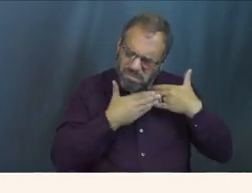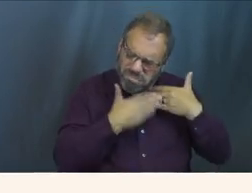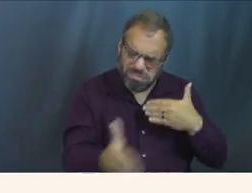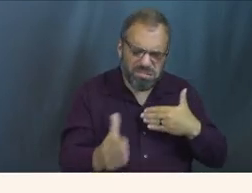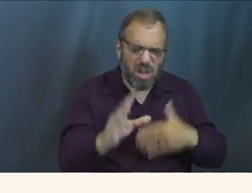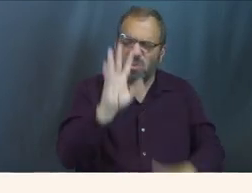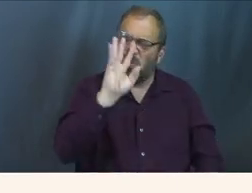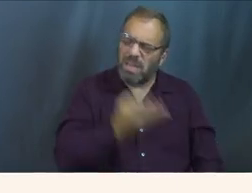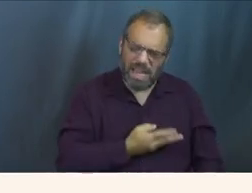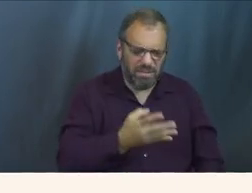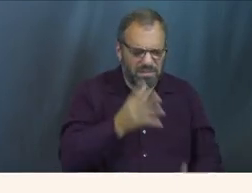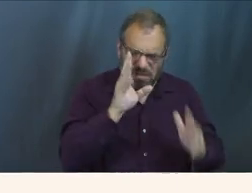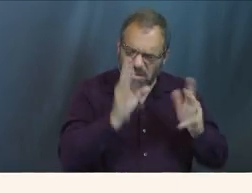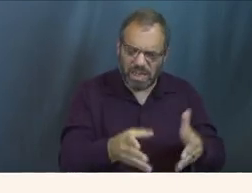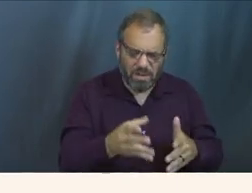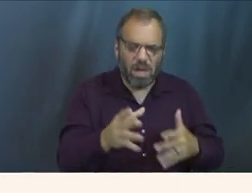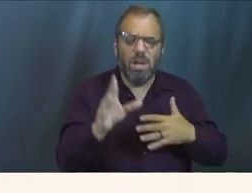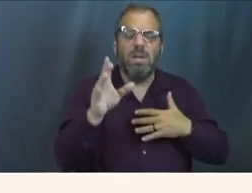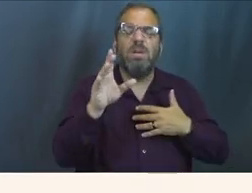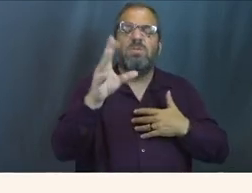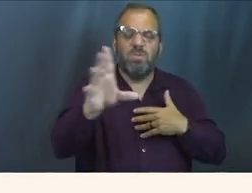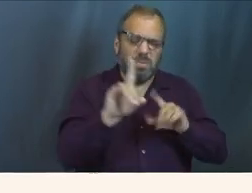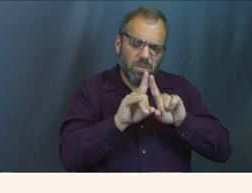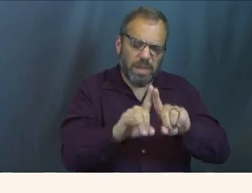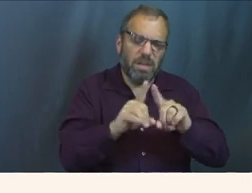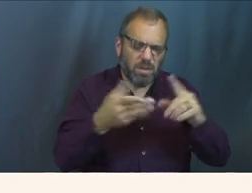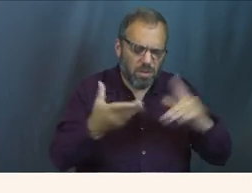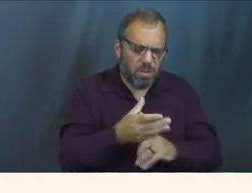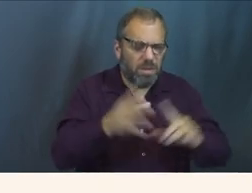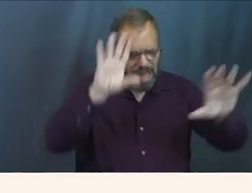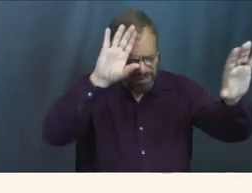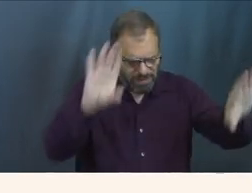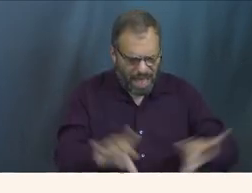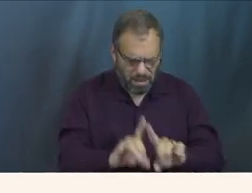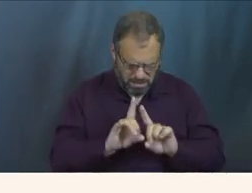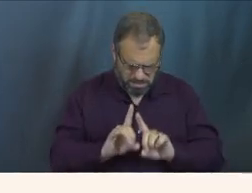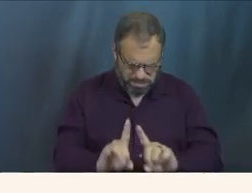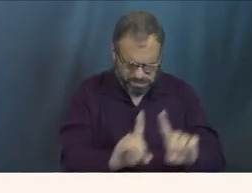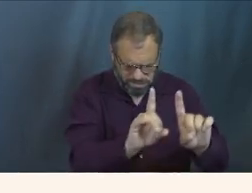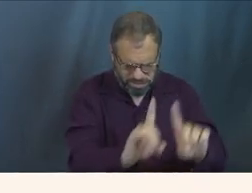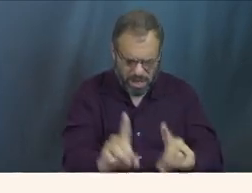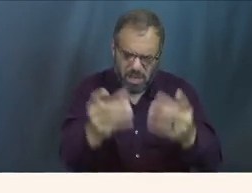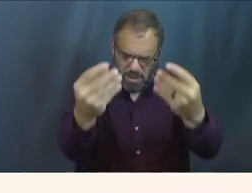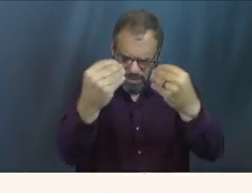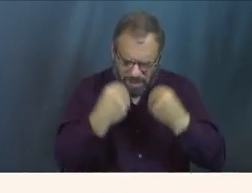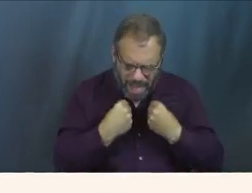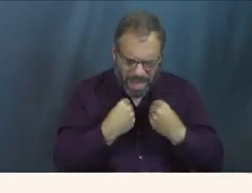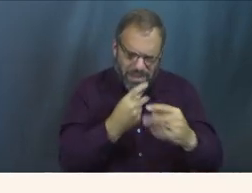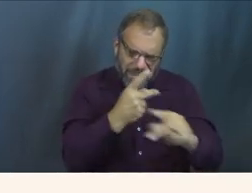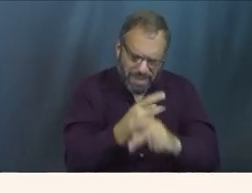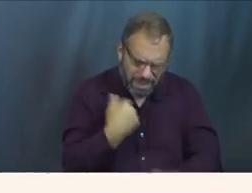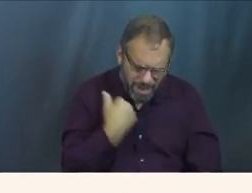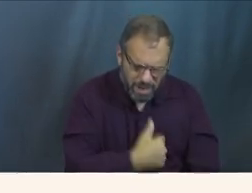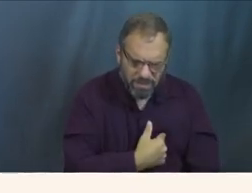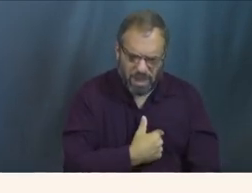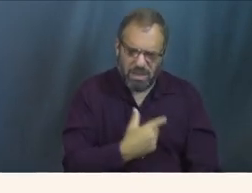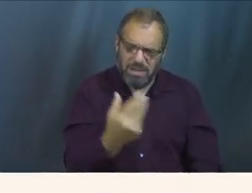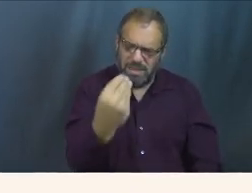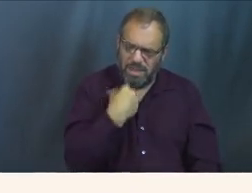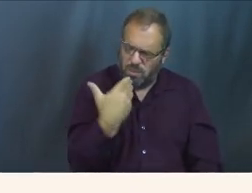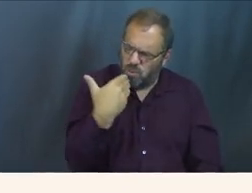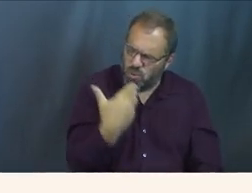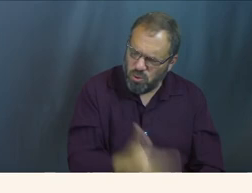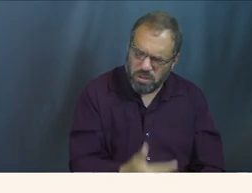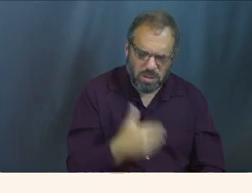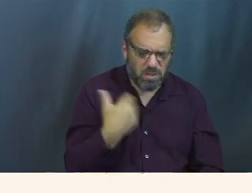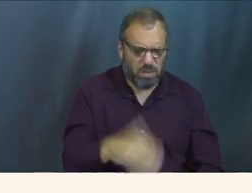To never leave us or forsake us, God. To walk through the valley with us, God. To provide for us and take care of us. To bring goodness